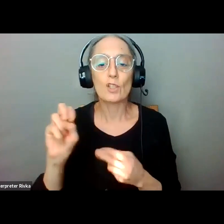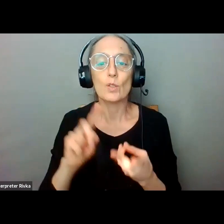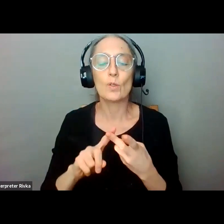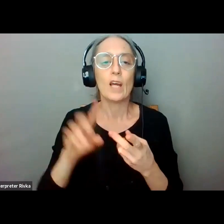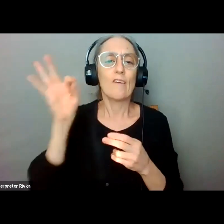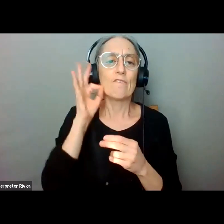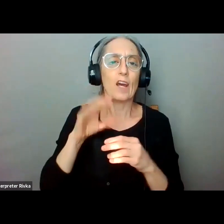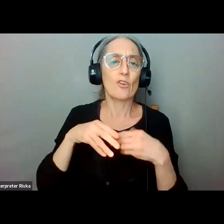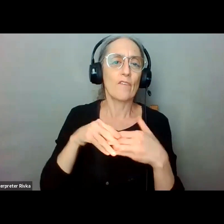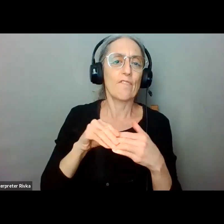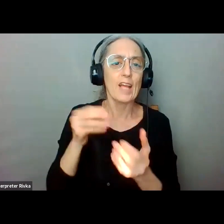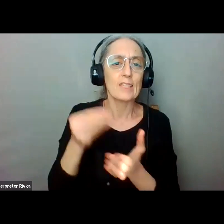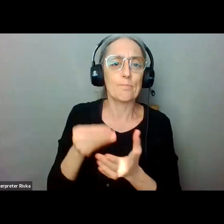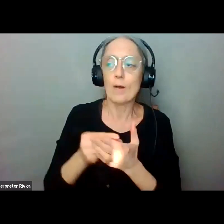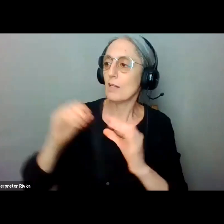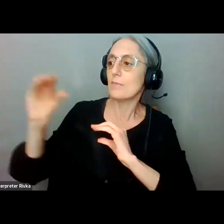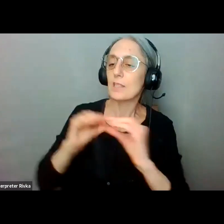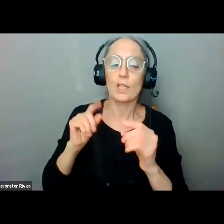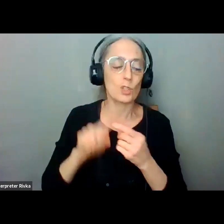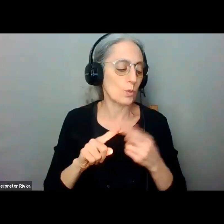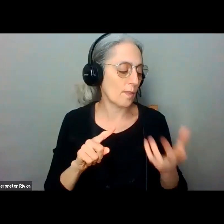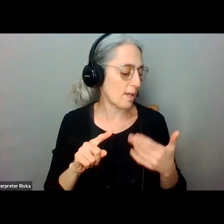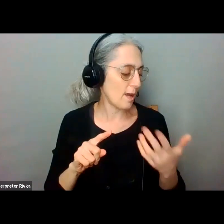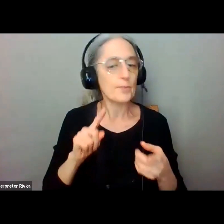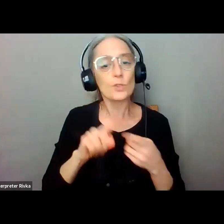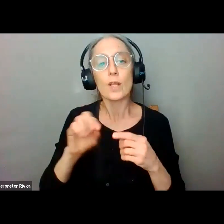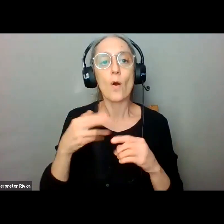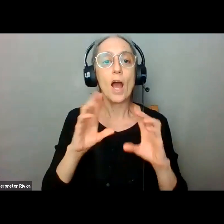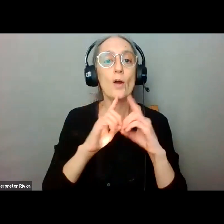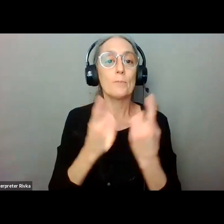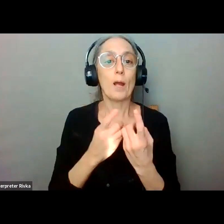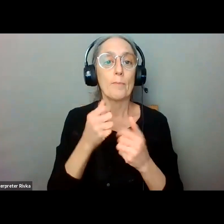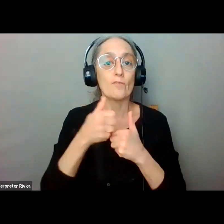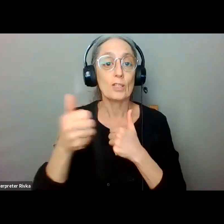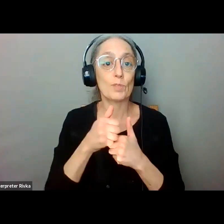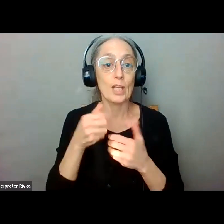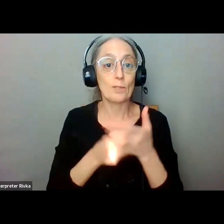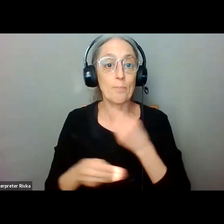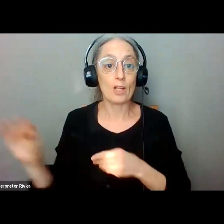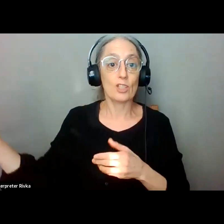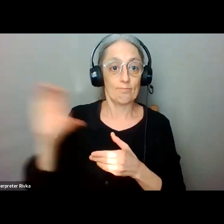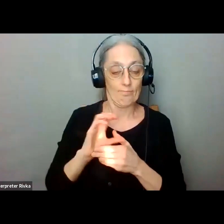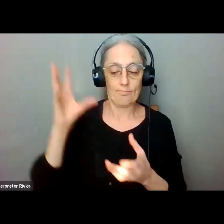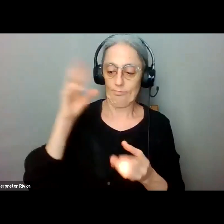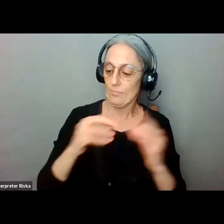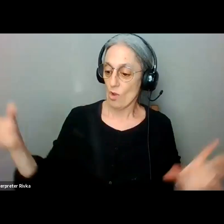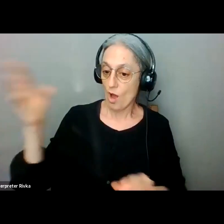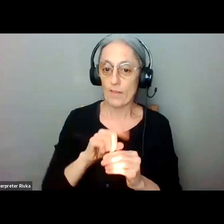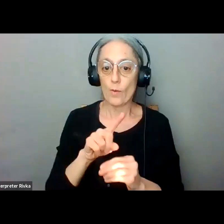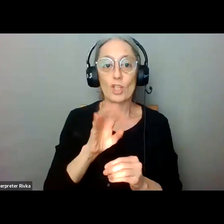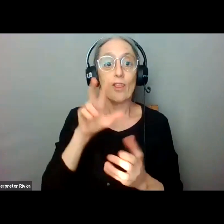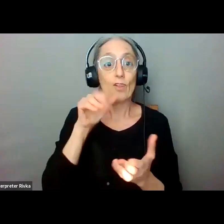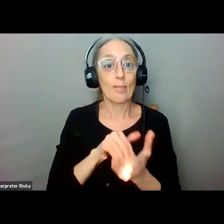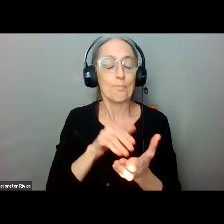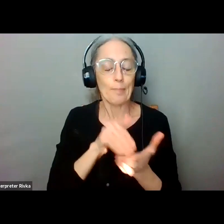come into uh into the ohio department of transportation budget um those are those are included